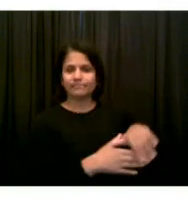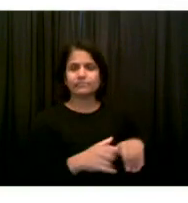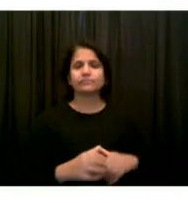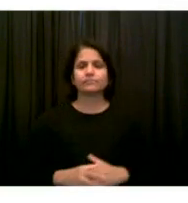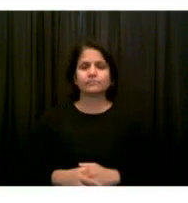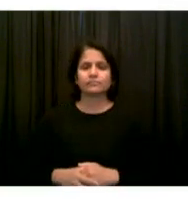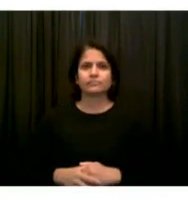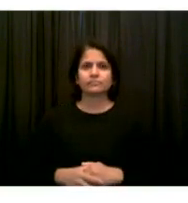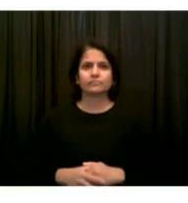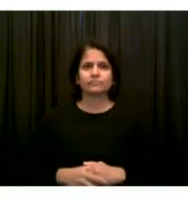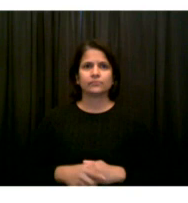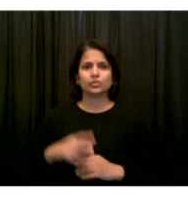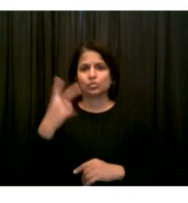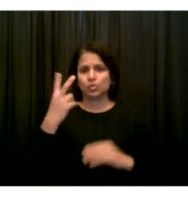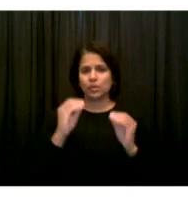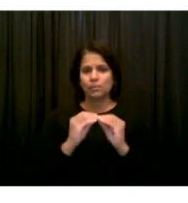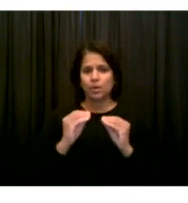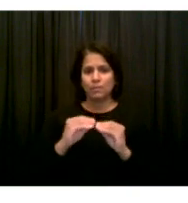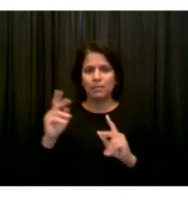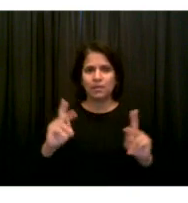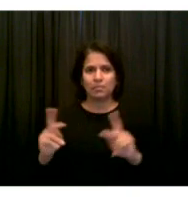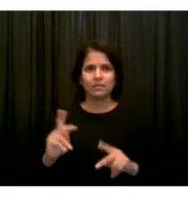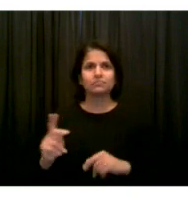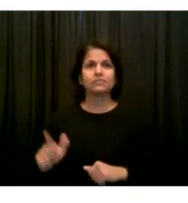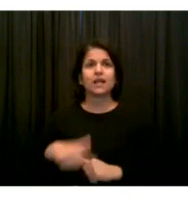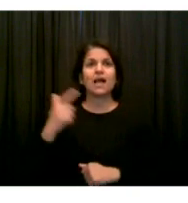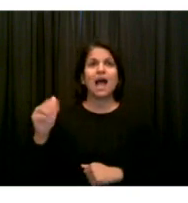next question goes to Amanda Eisenberg from Politico.